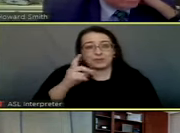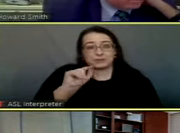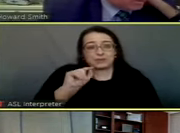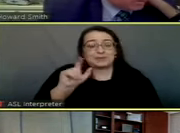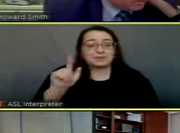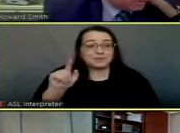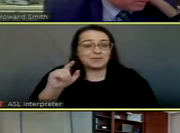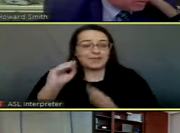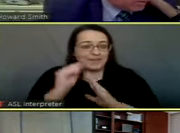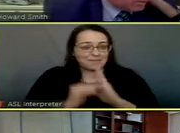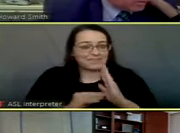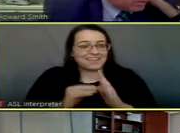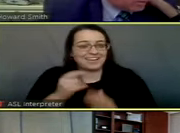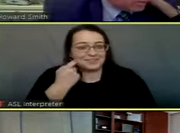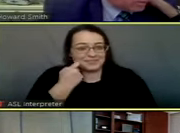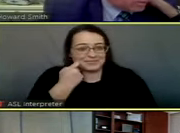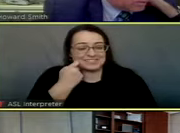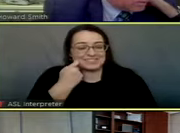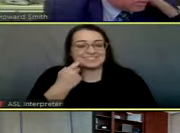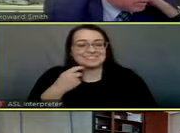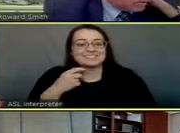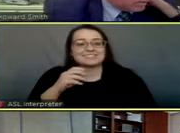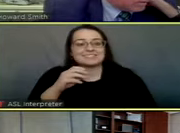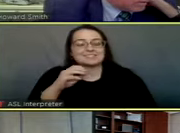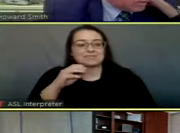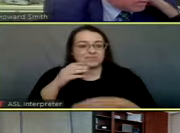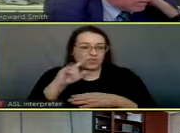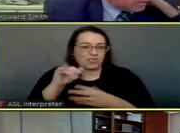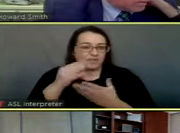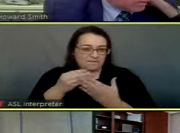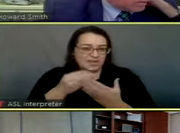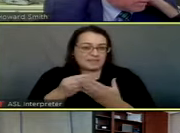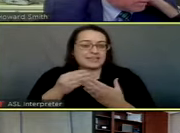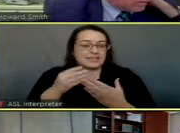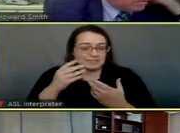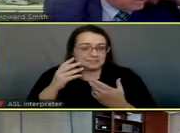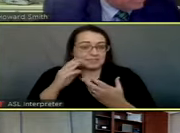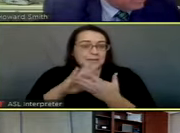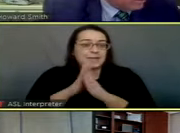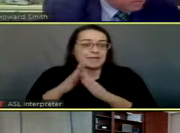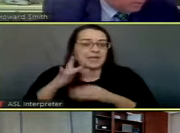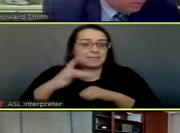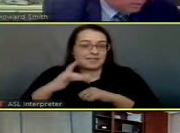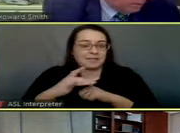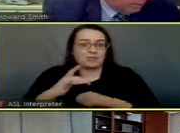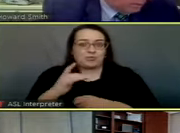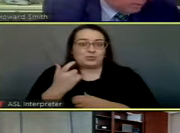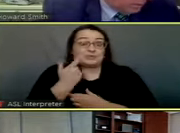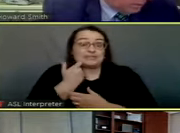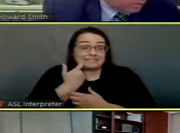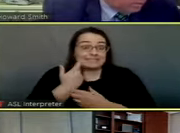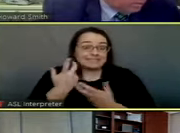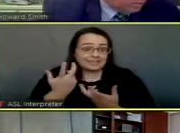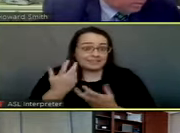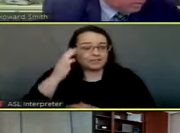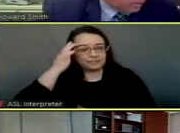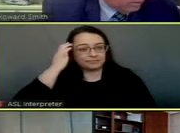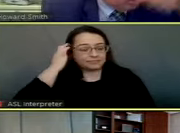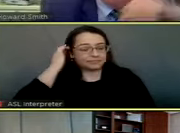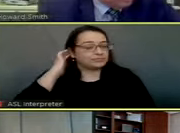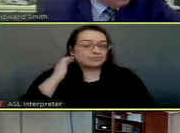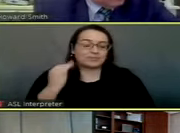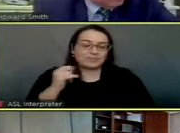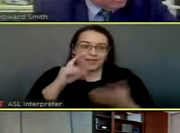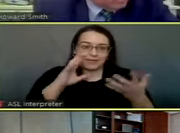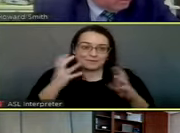application, a retroactive application for funding that had been made available to us just a few weeks ago. So not